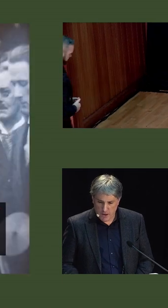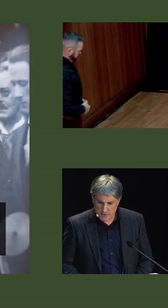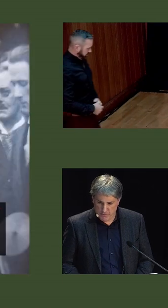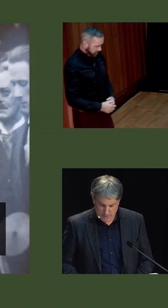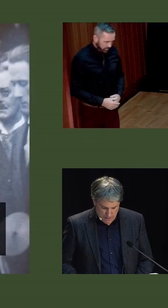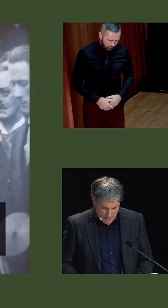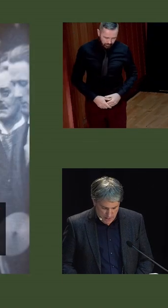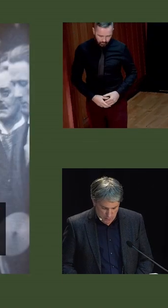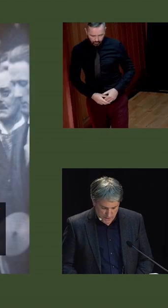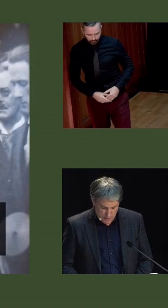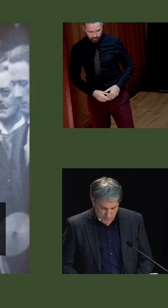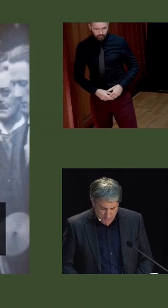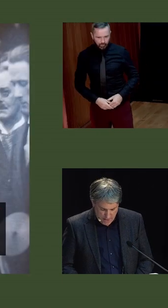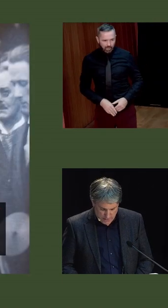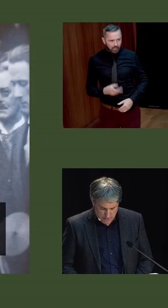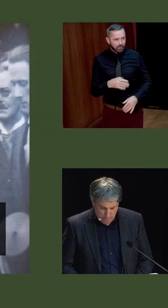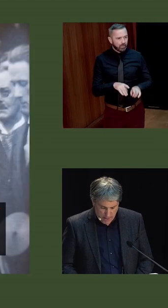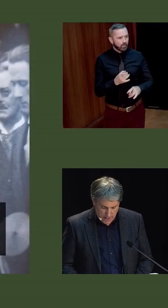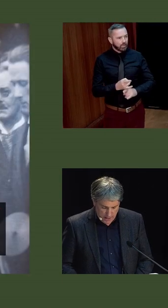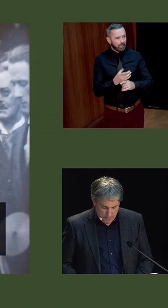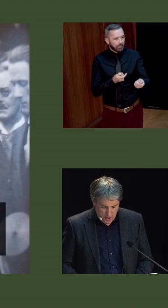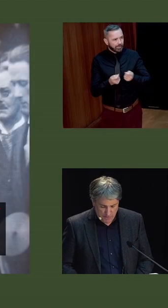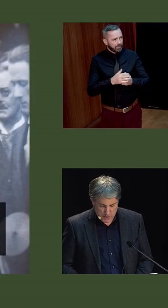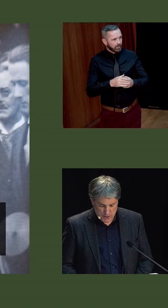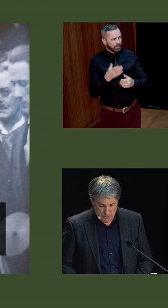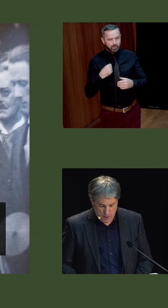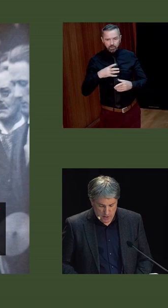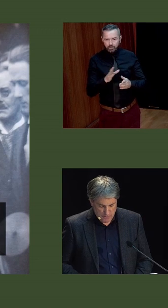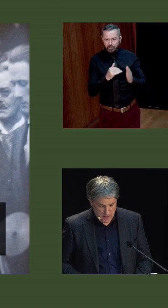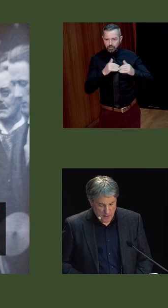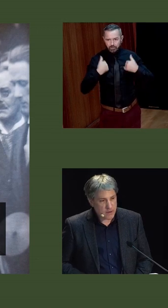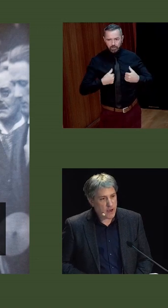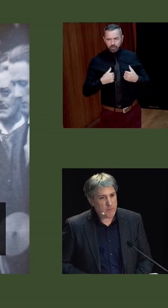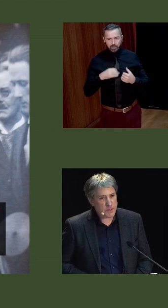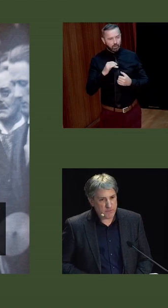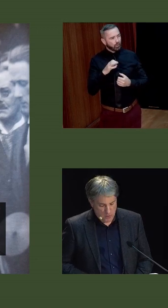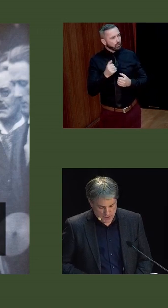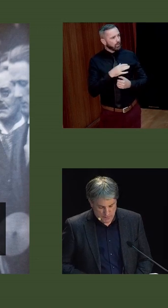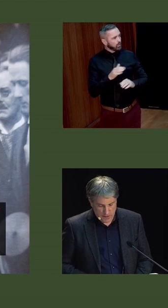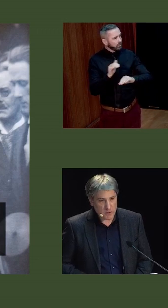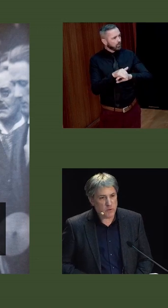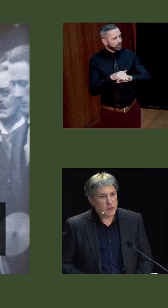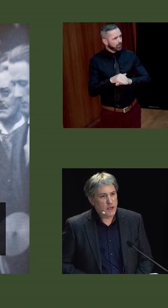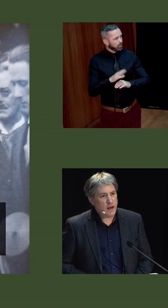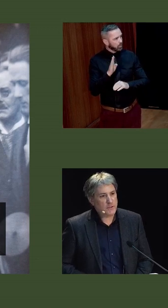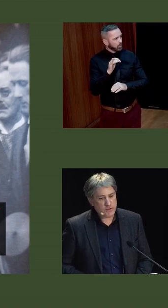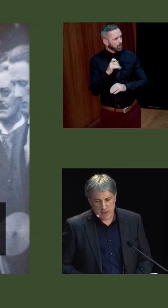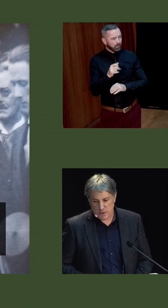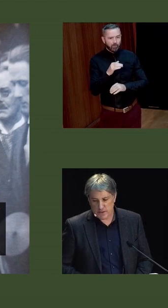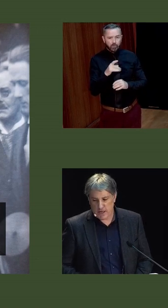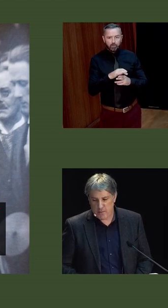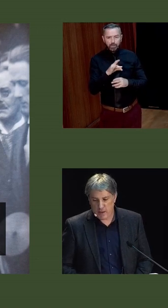W.T. Cosgrave was a close friend of Archbishop Byrne of Dublin and Bishop Fogarty of Killaloo.